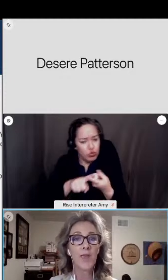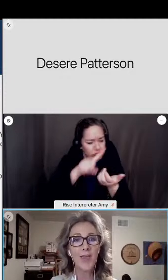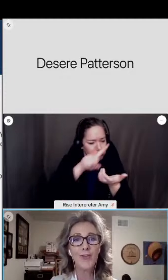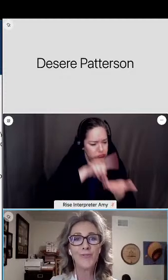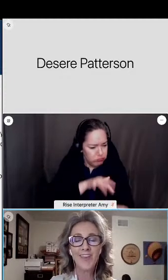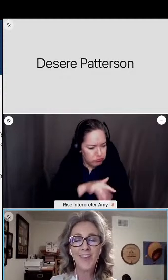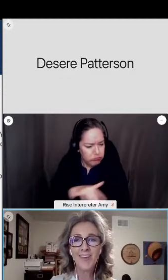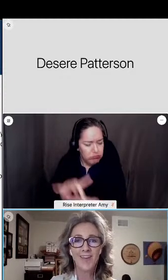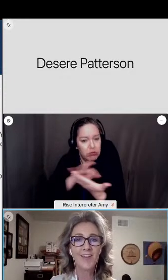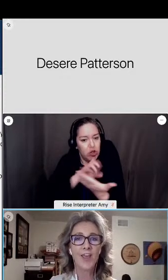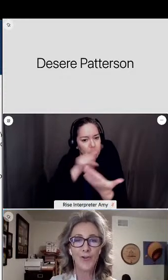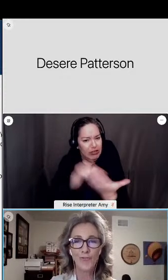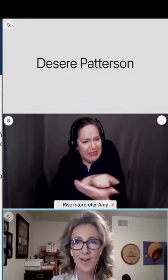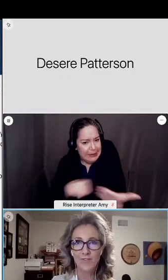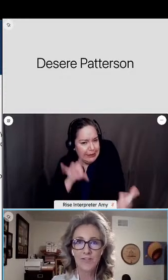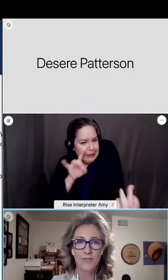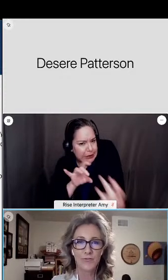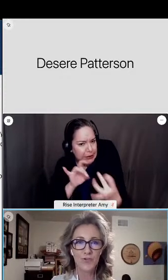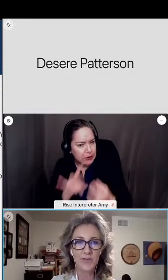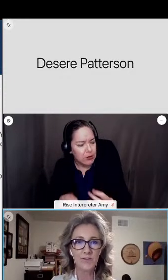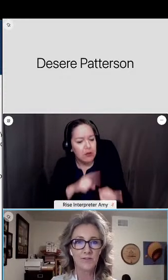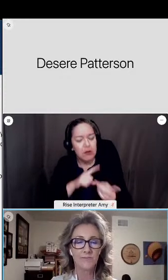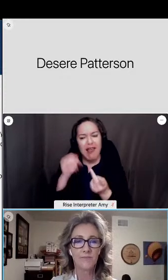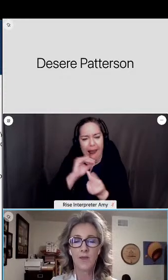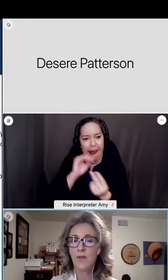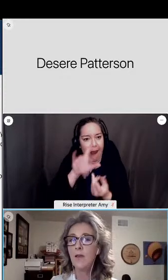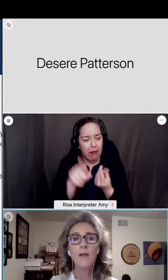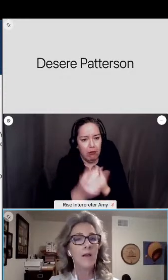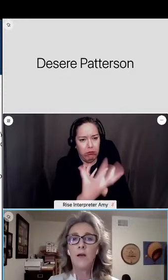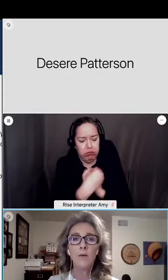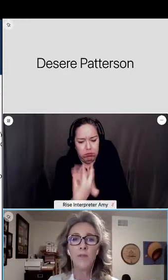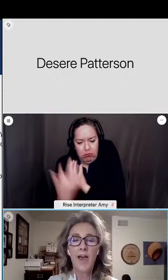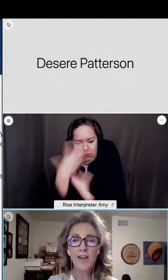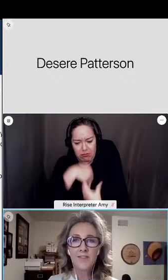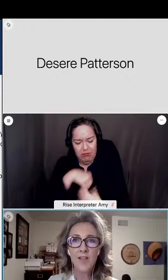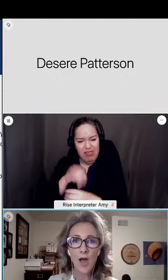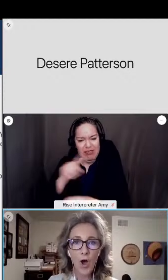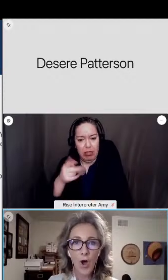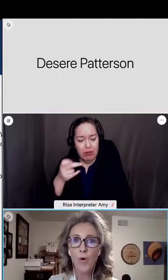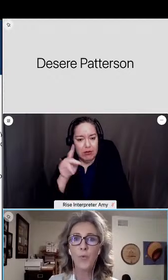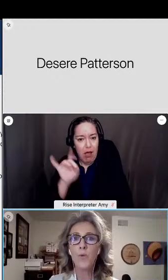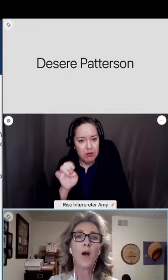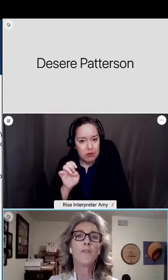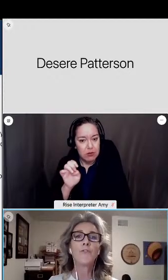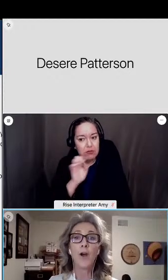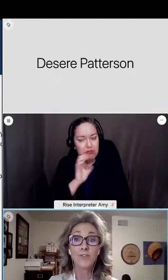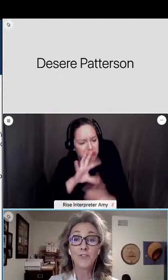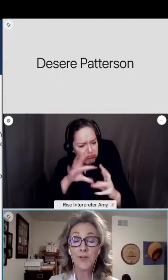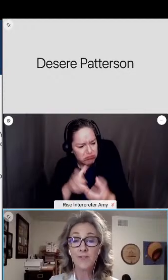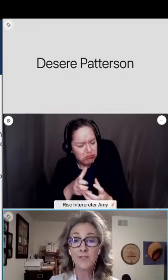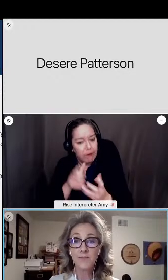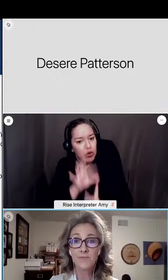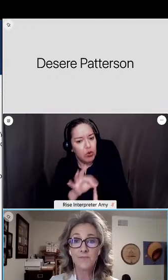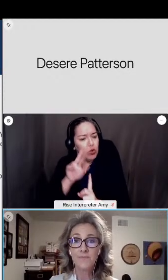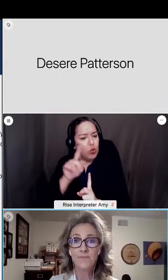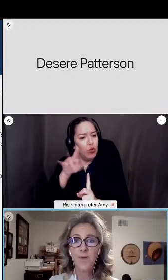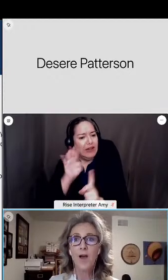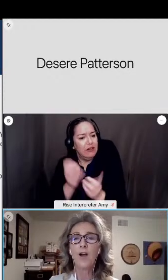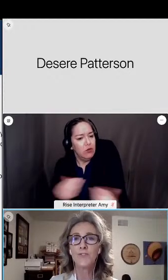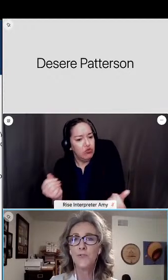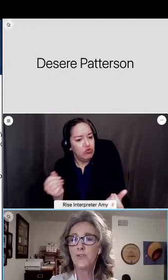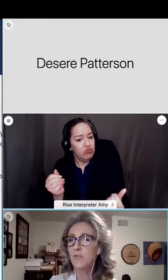to create unique and innovative solutions. But that is not all we want for our students.